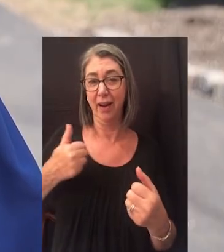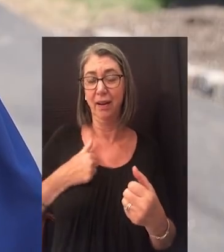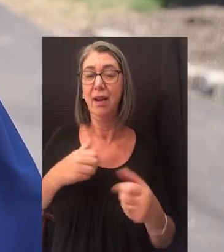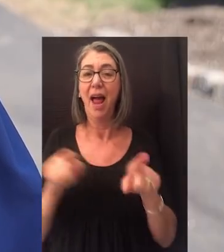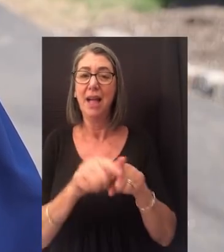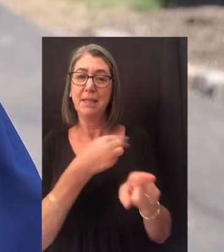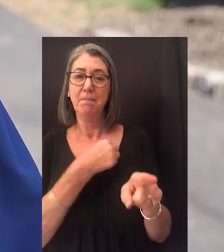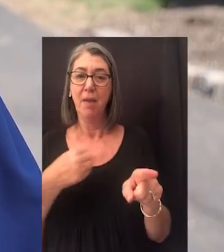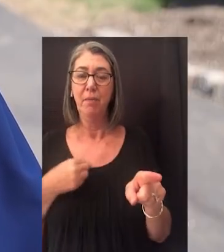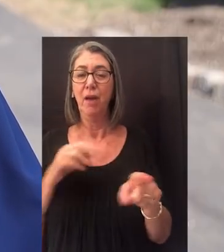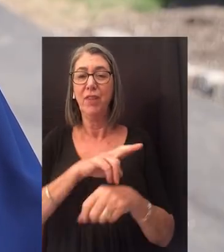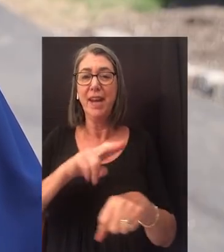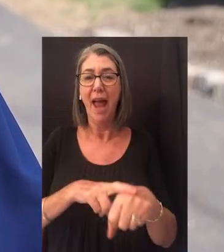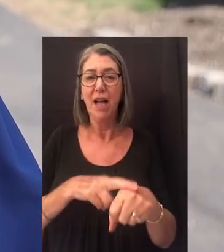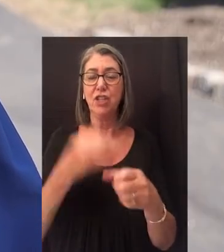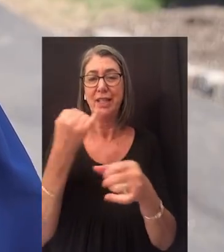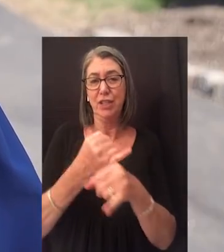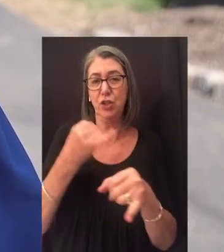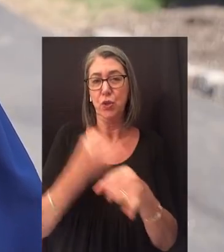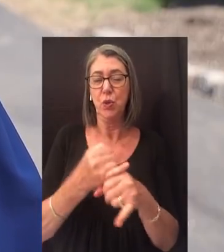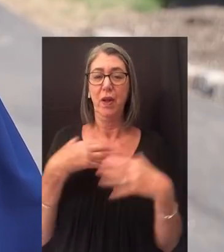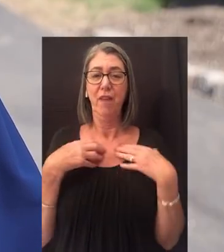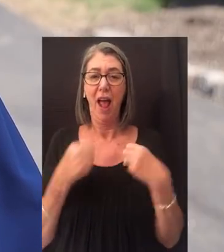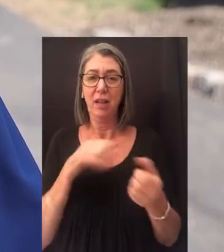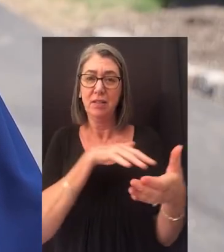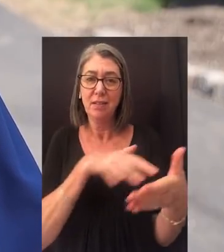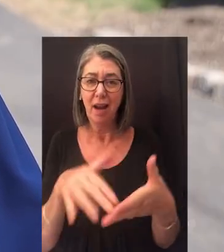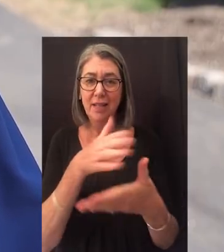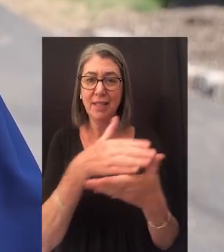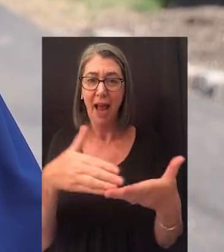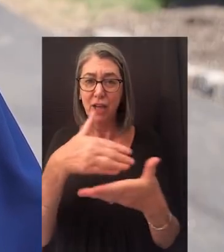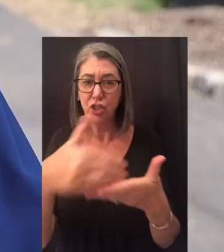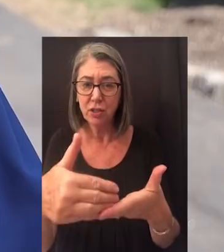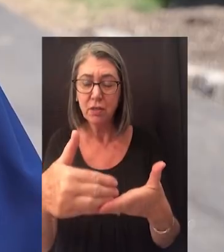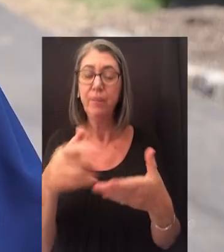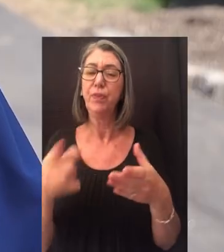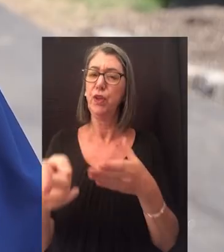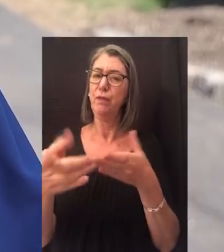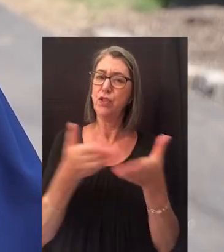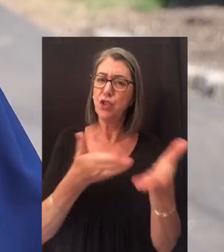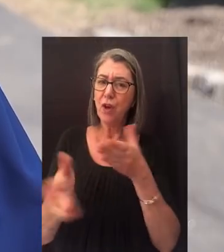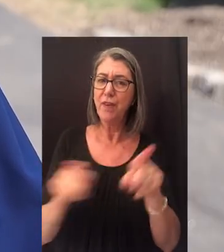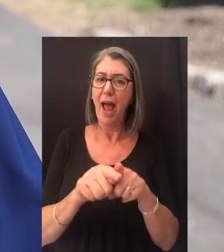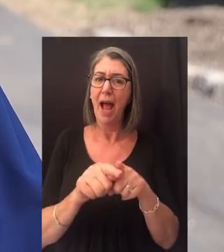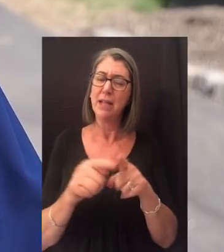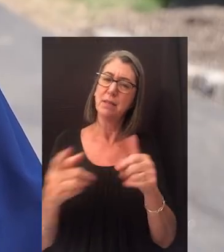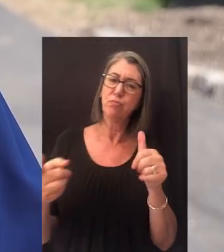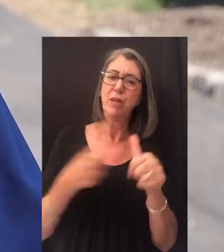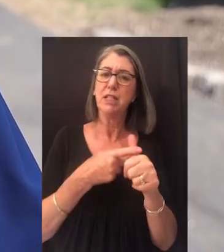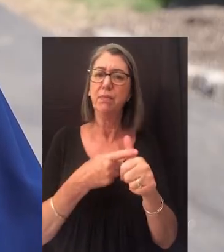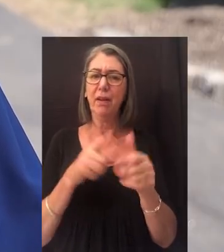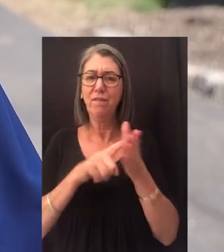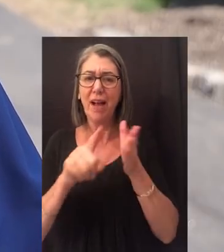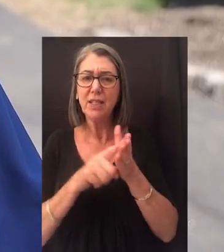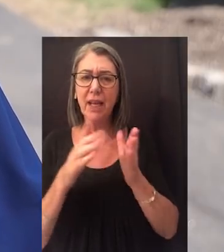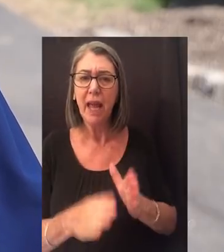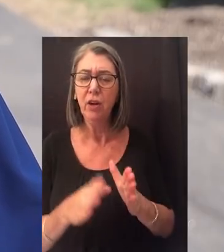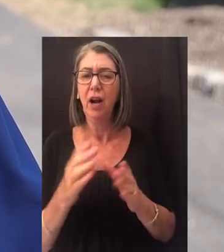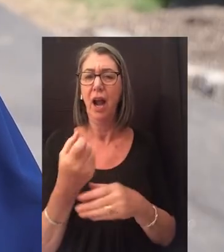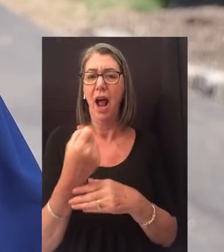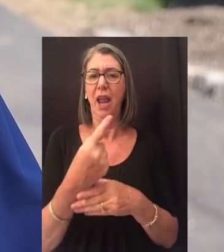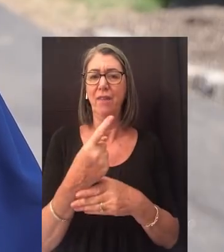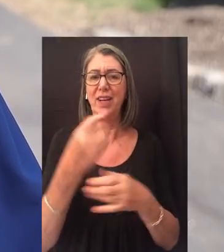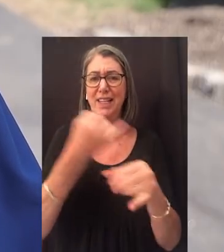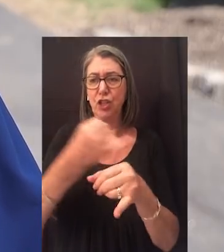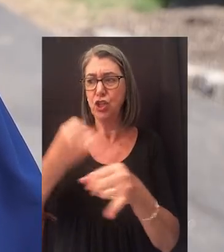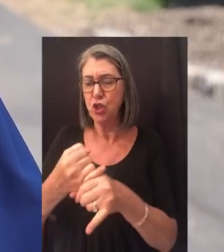and as a member of the National Institute of Health Study sections. You've served as principal investigator of an